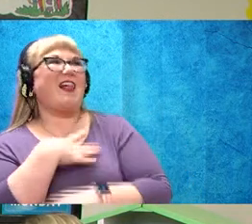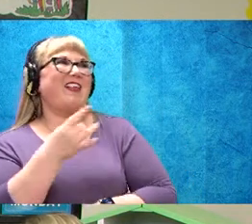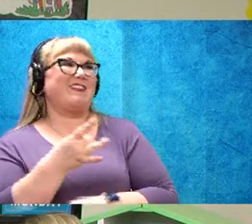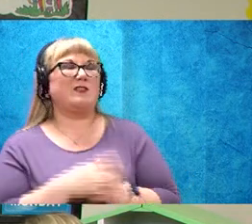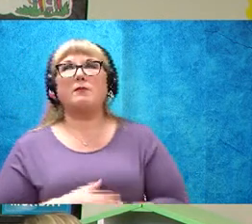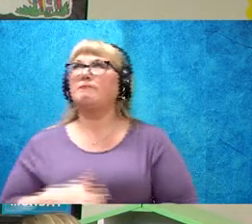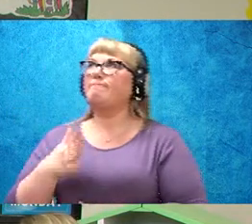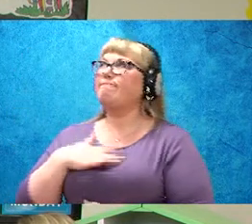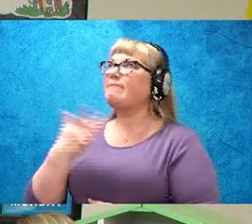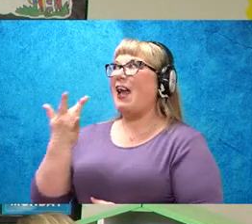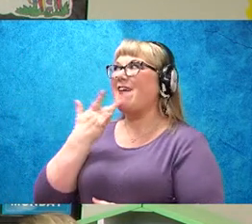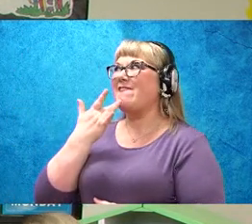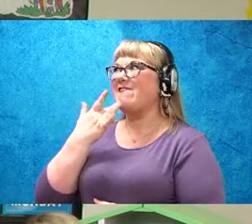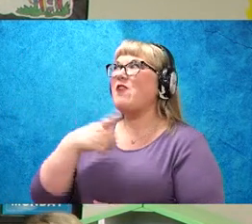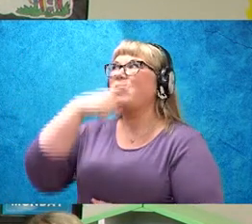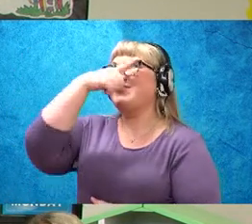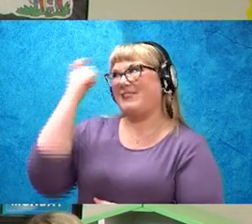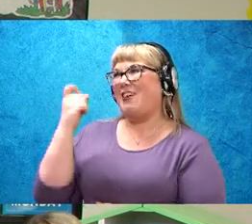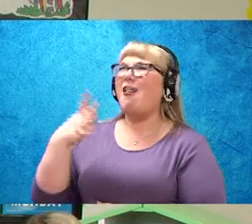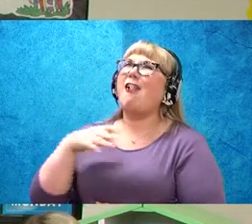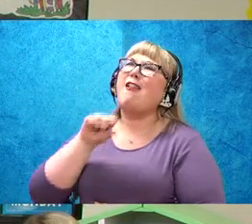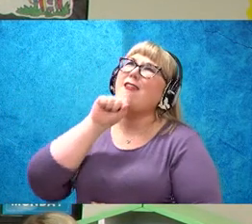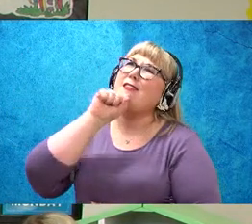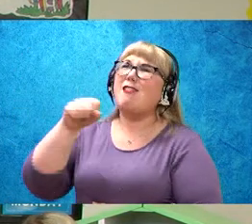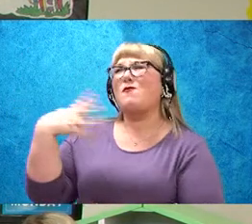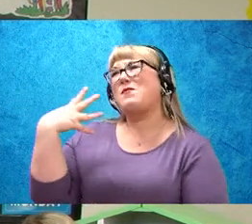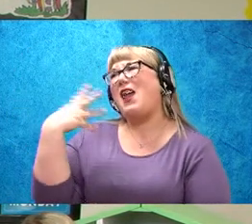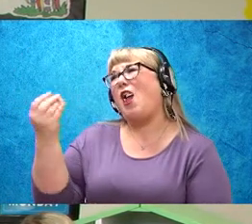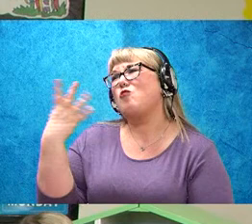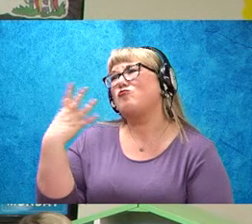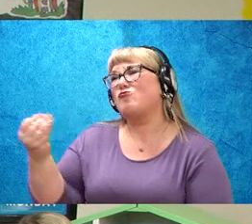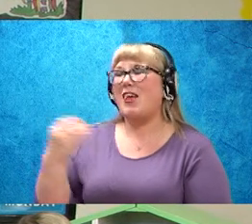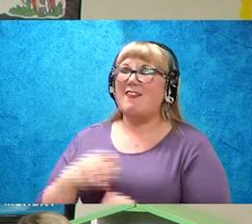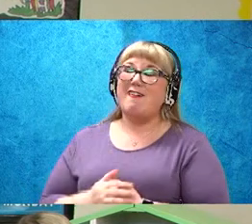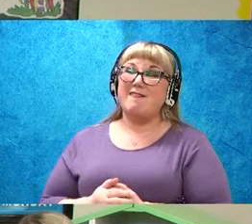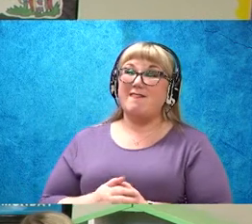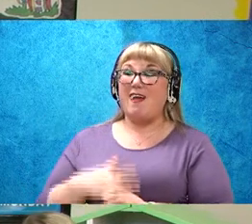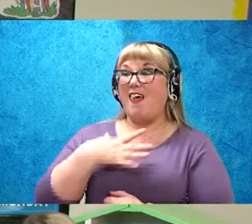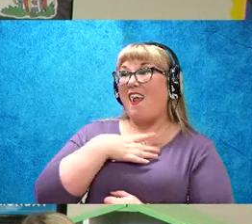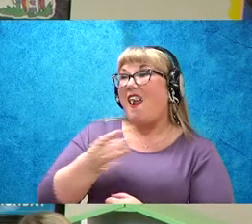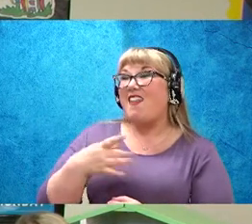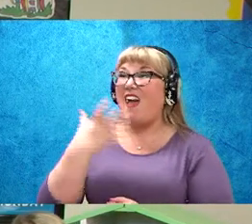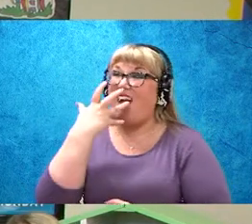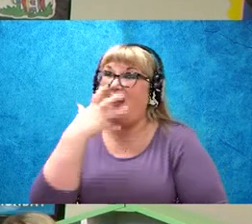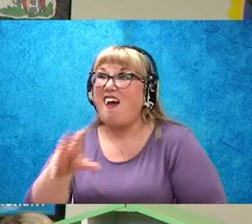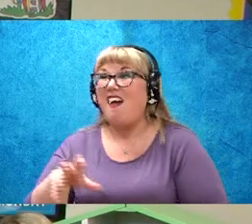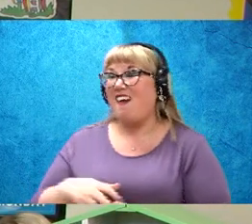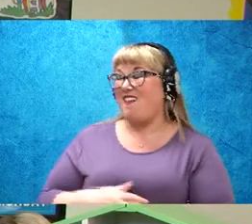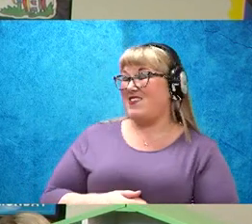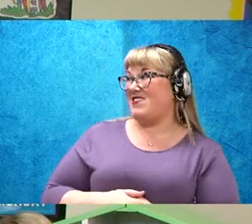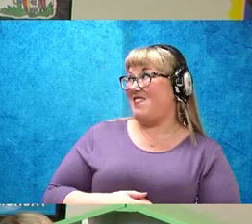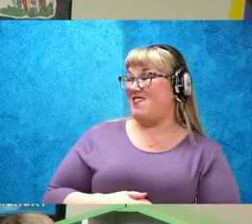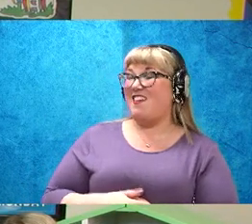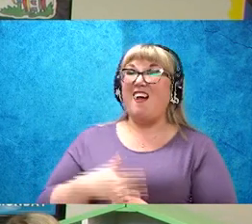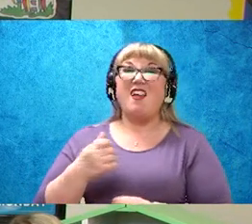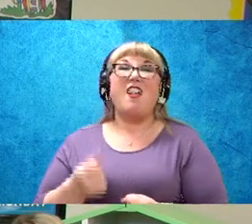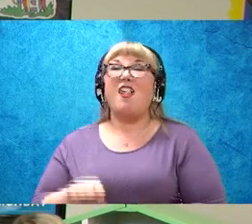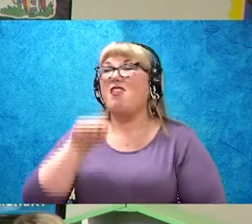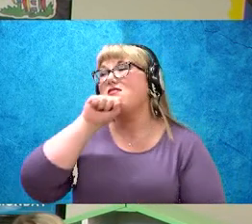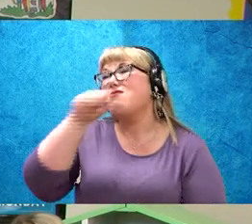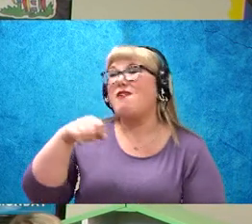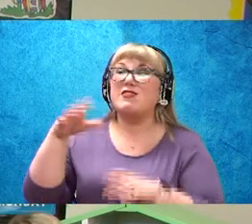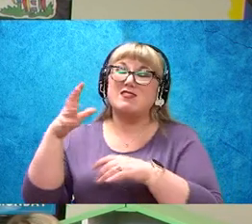favorite season is summer. I love to be outside. I like it when it's hot. I love sunshine.